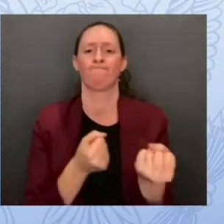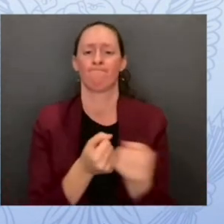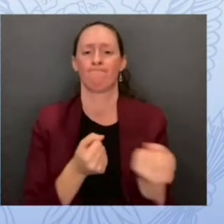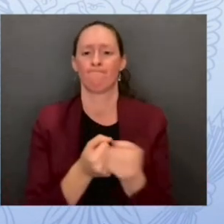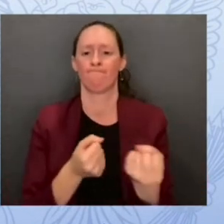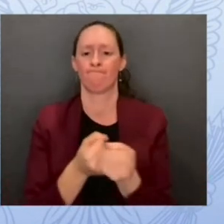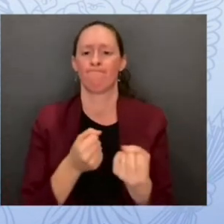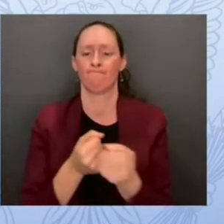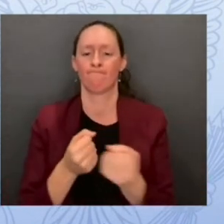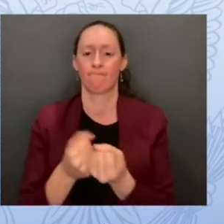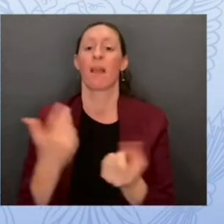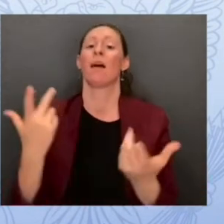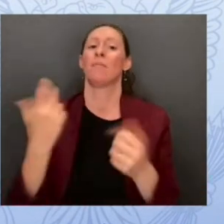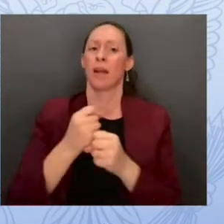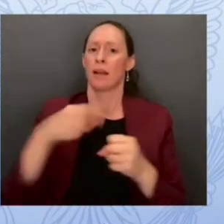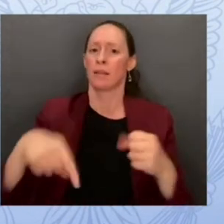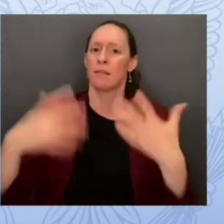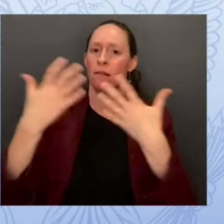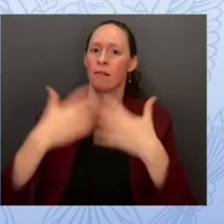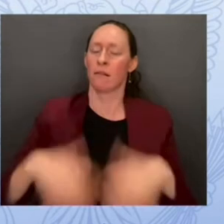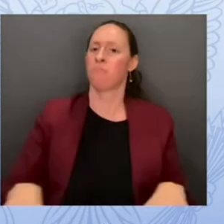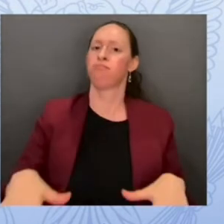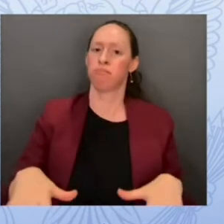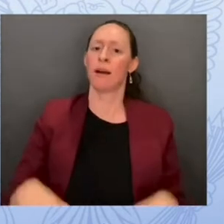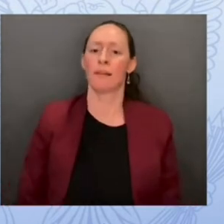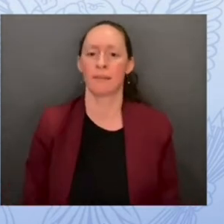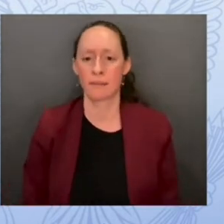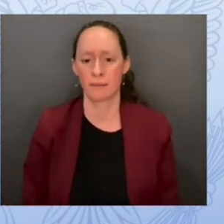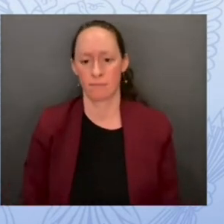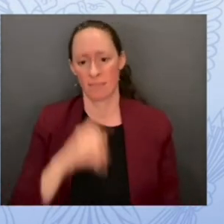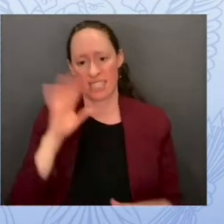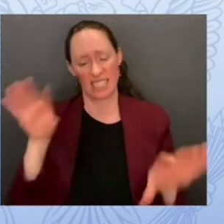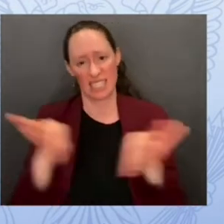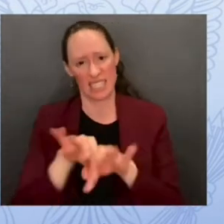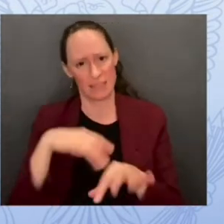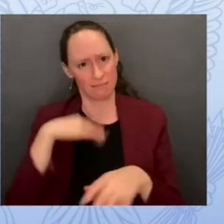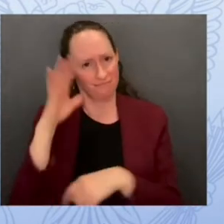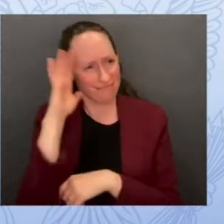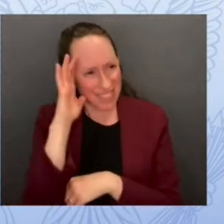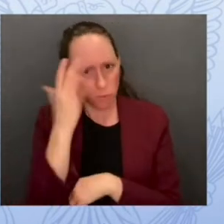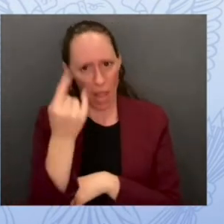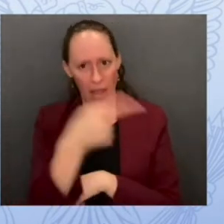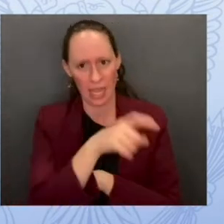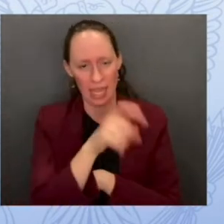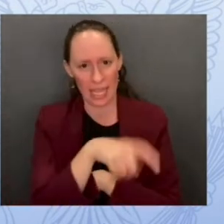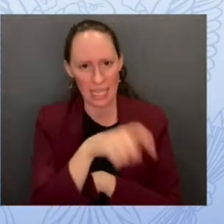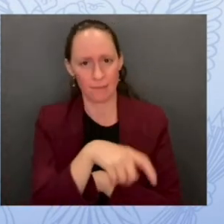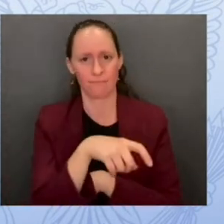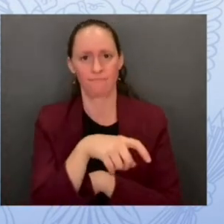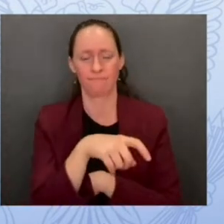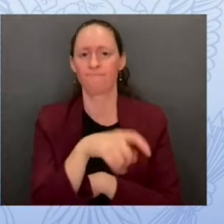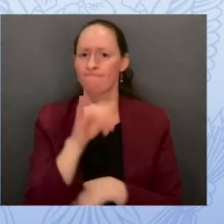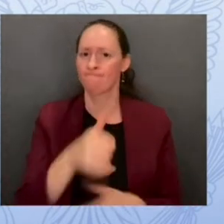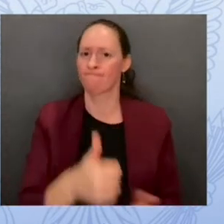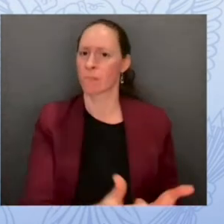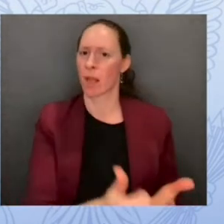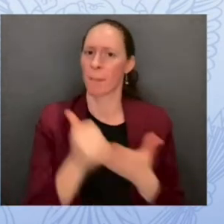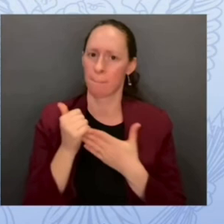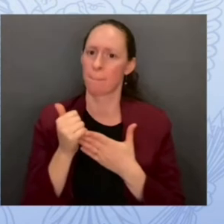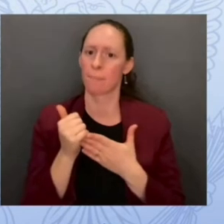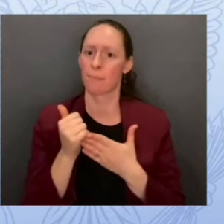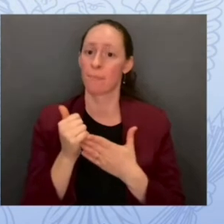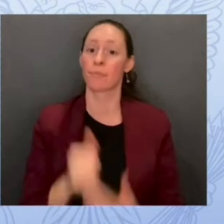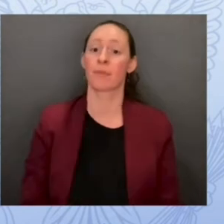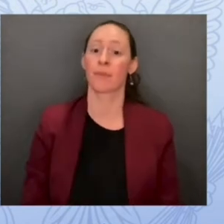outcomes that i knew he needed to get his schools open for the first day of school which is most important because kindergartners only get their their first day of